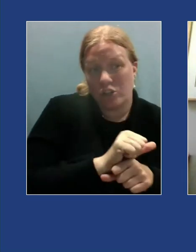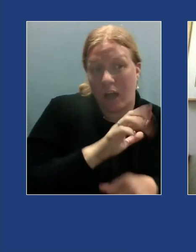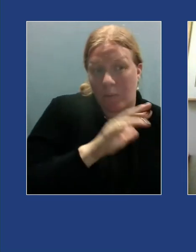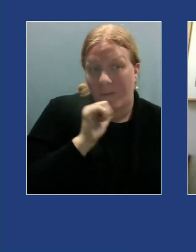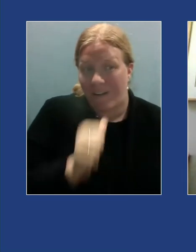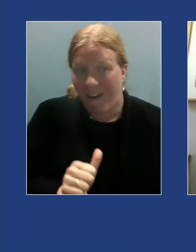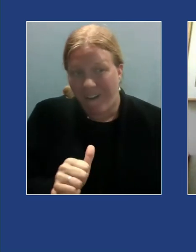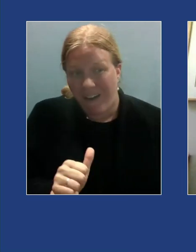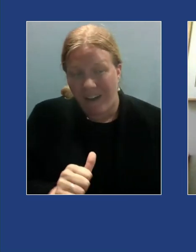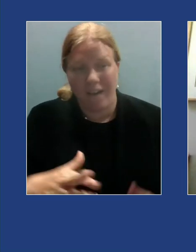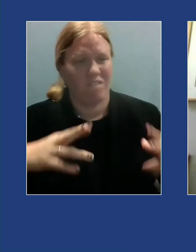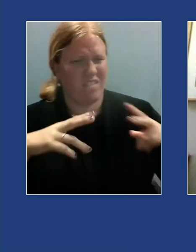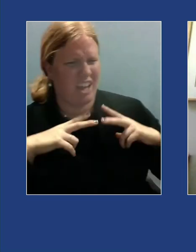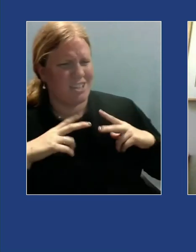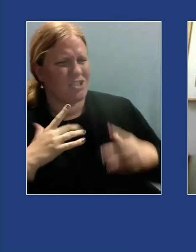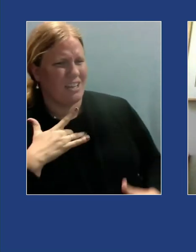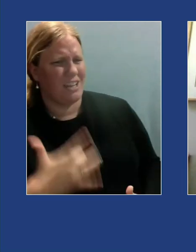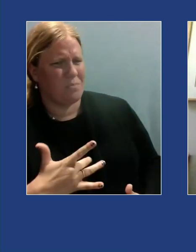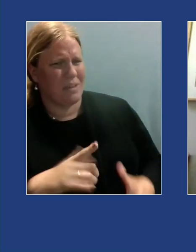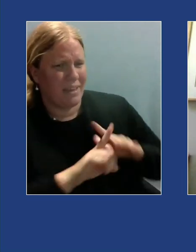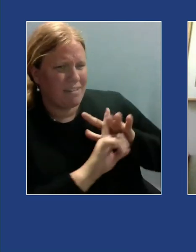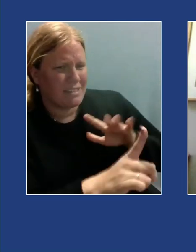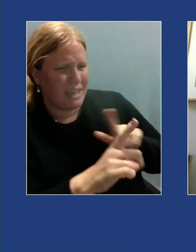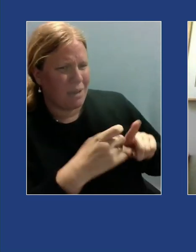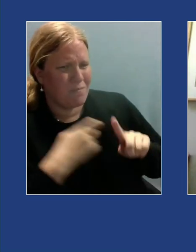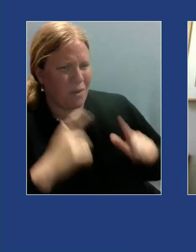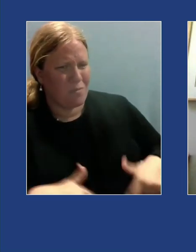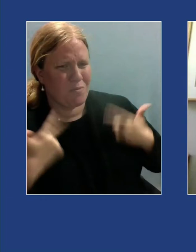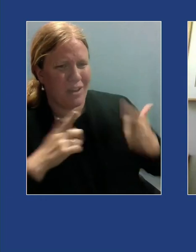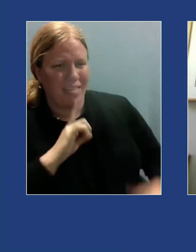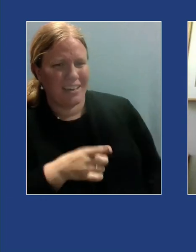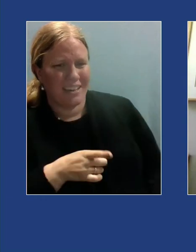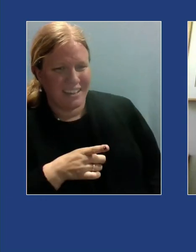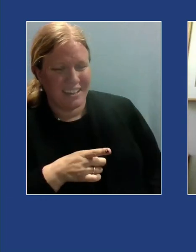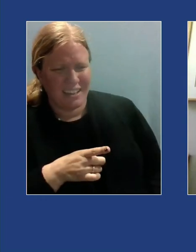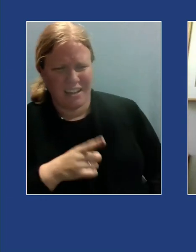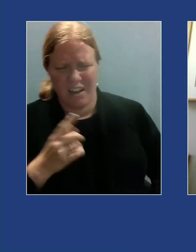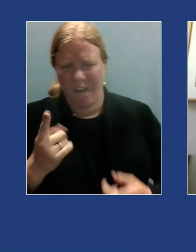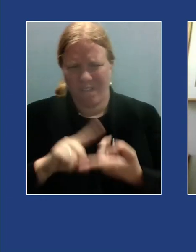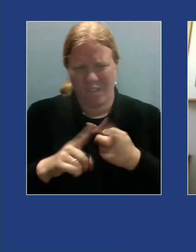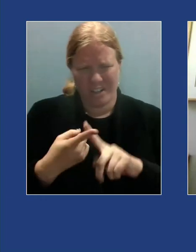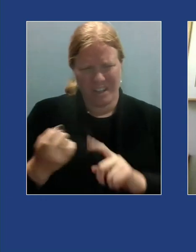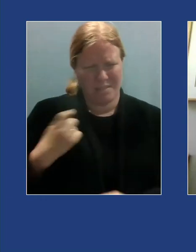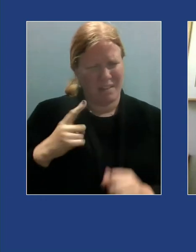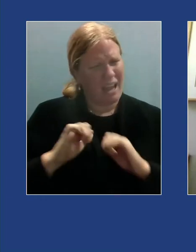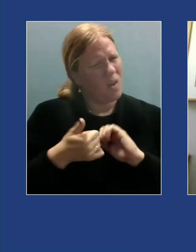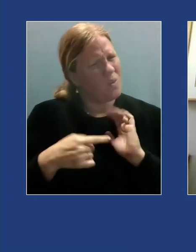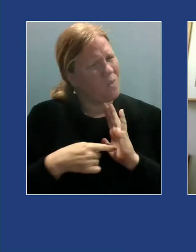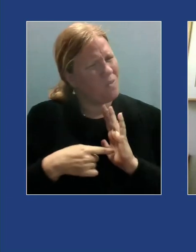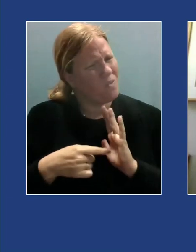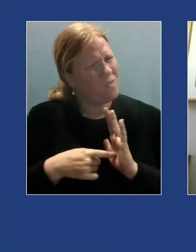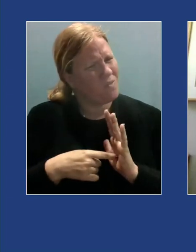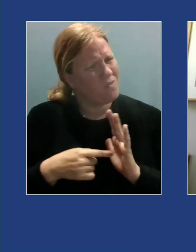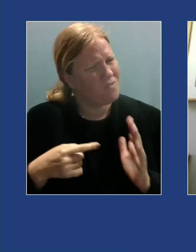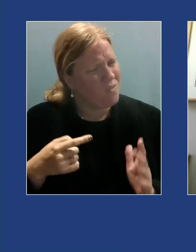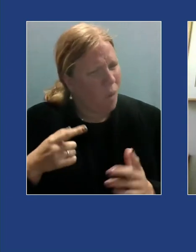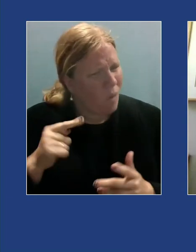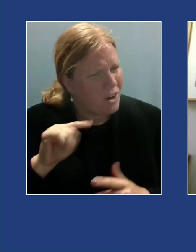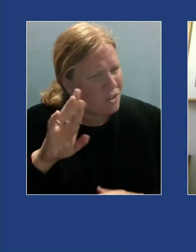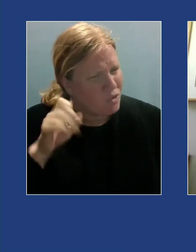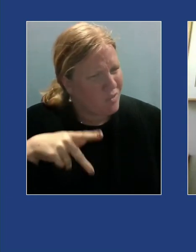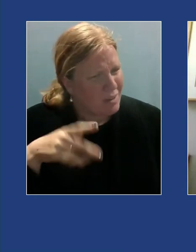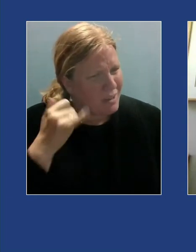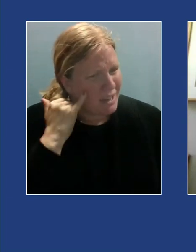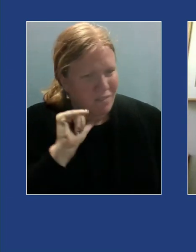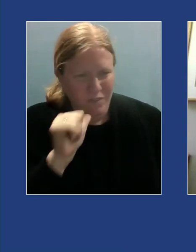from reality friends would ask me how I was able to afford the trips when I wasn't consistently working I'm very resourceful and I found